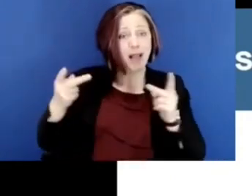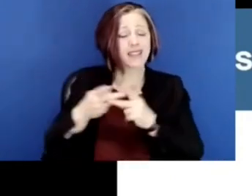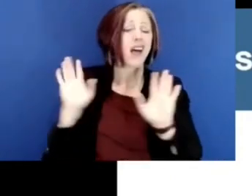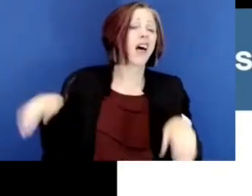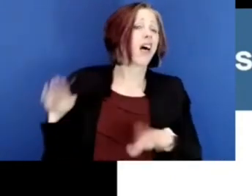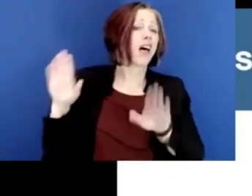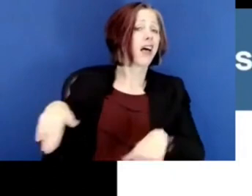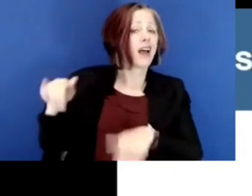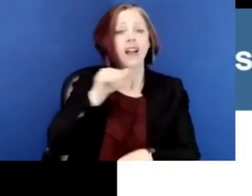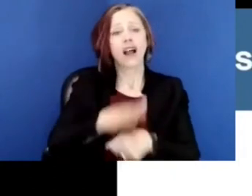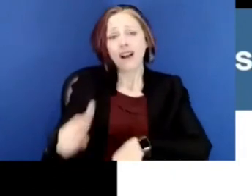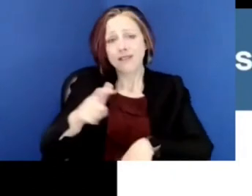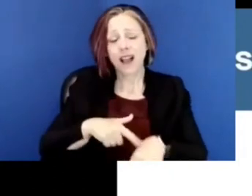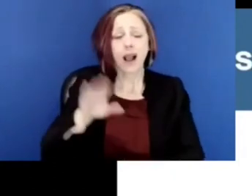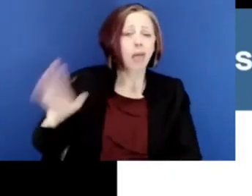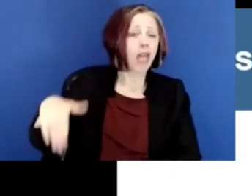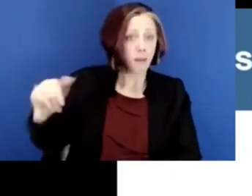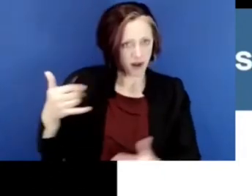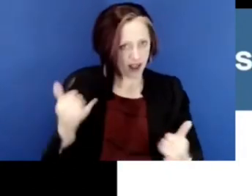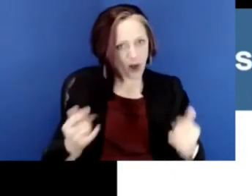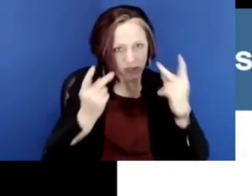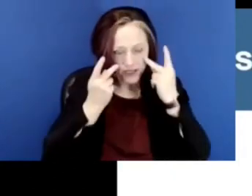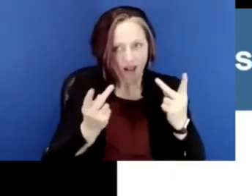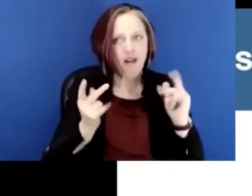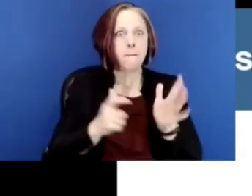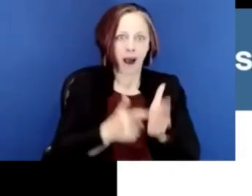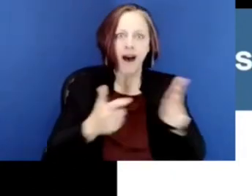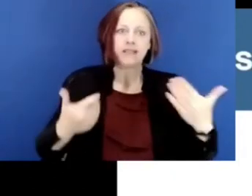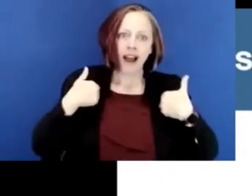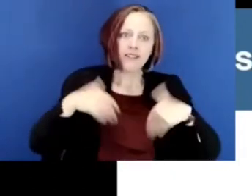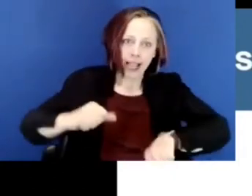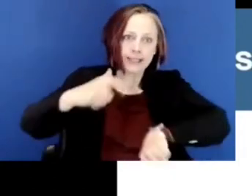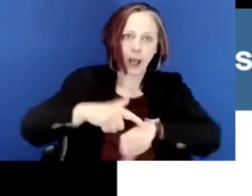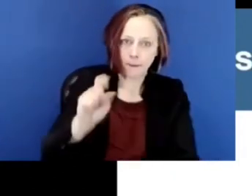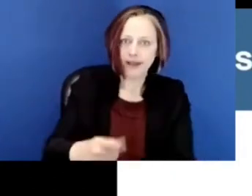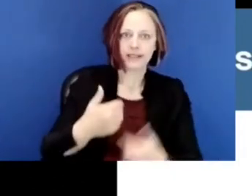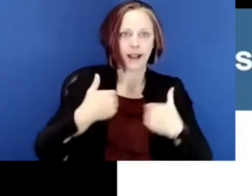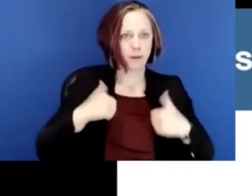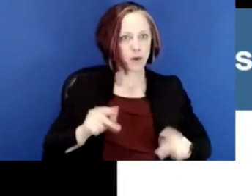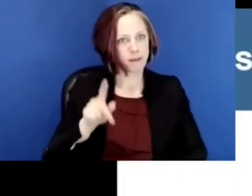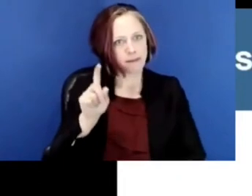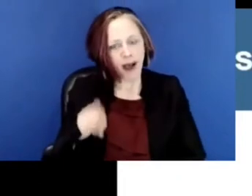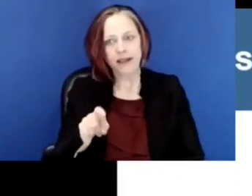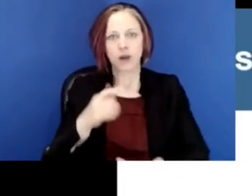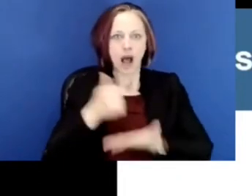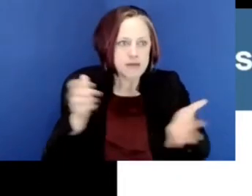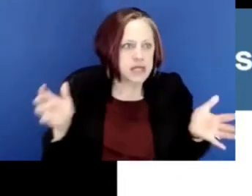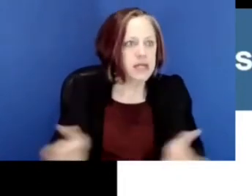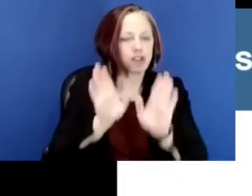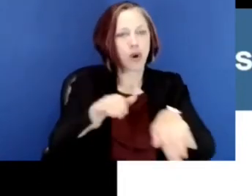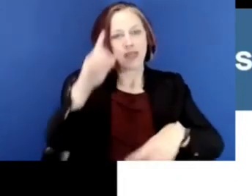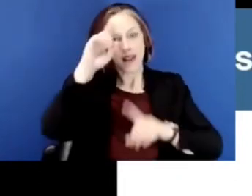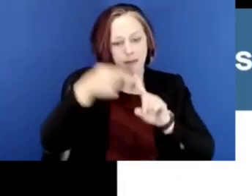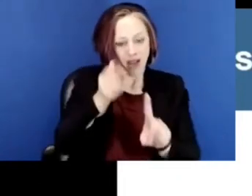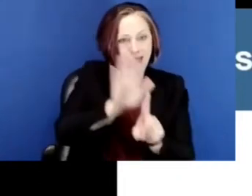many places, were pushed aside. We don't have time. We now see that we must have time. We must have the opportunity to help